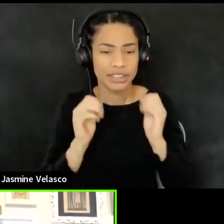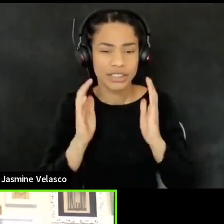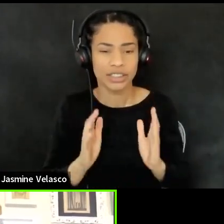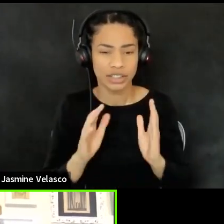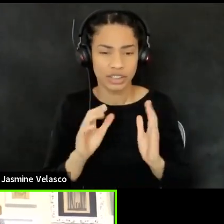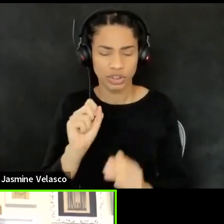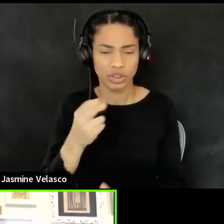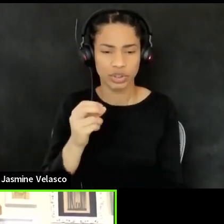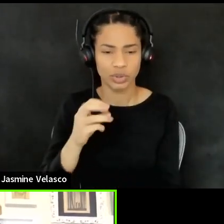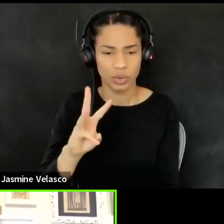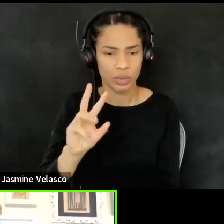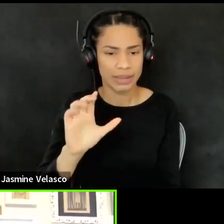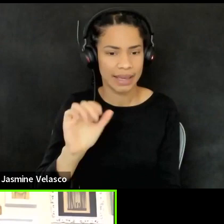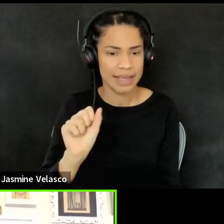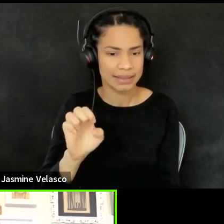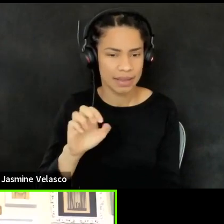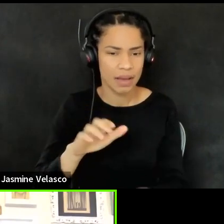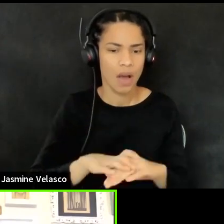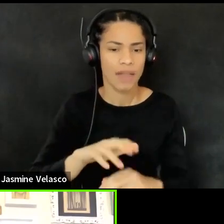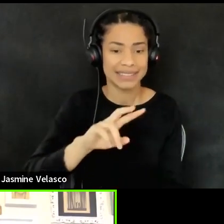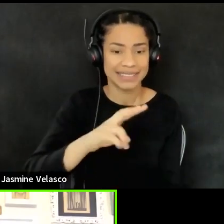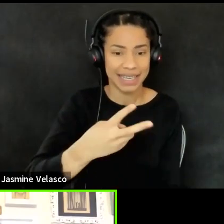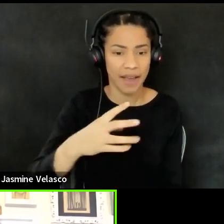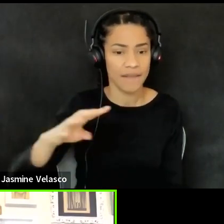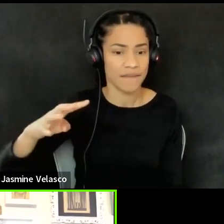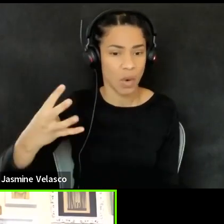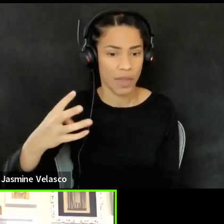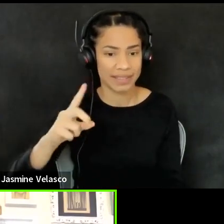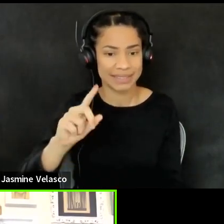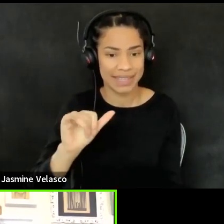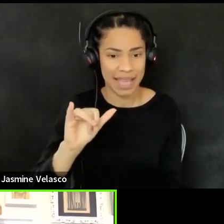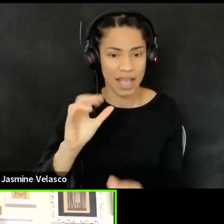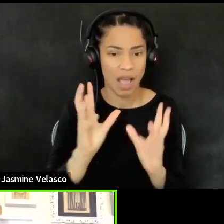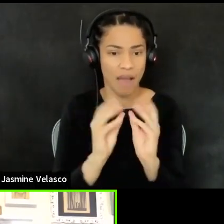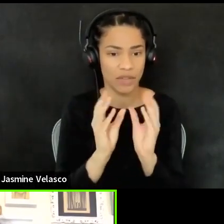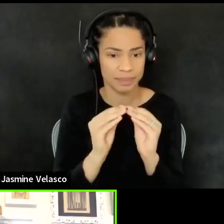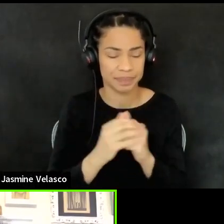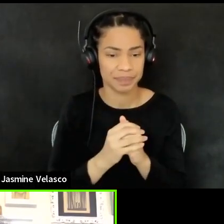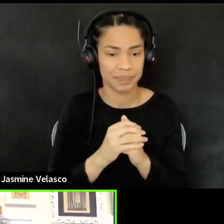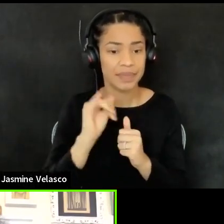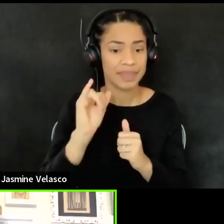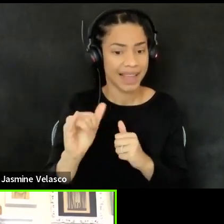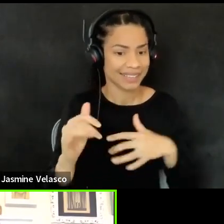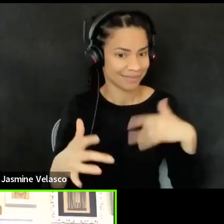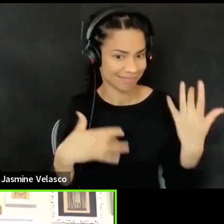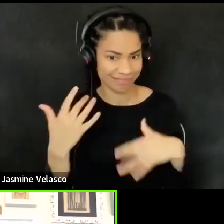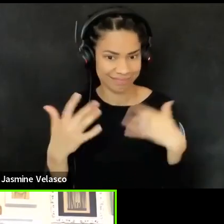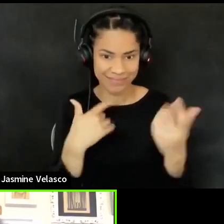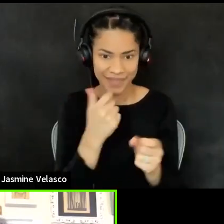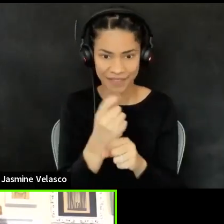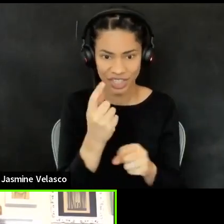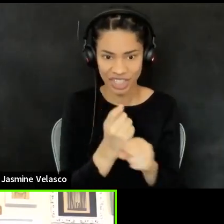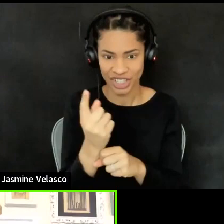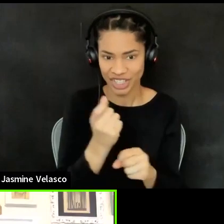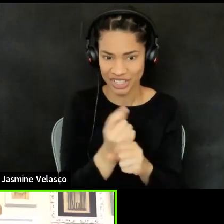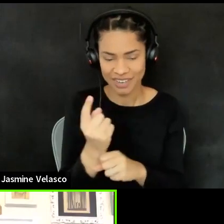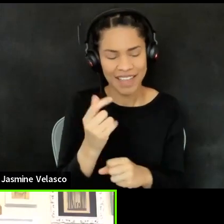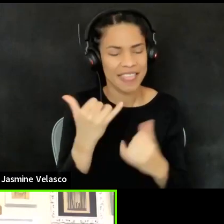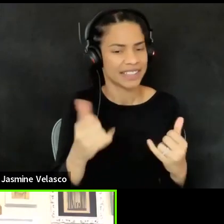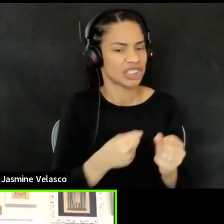the second and fourth day of the conference. And the showcase is a highlight every year and this year will be no different.